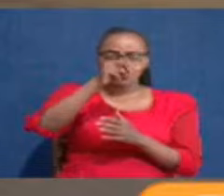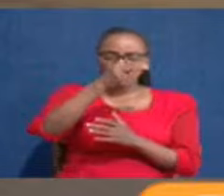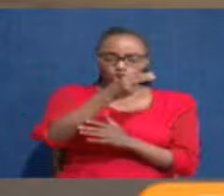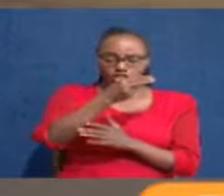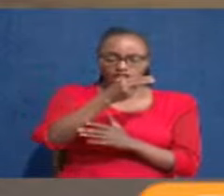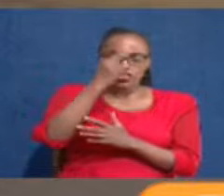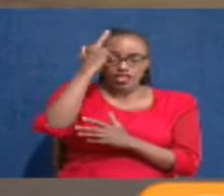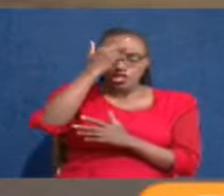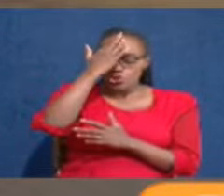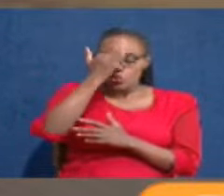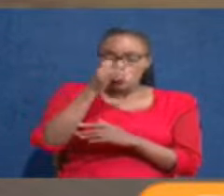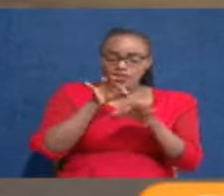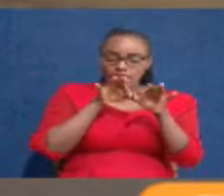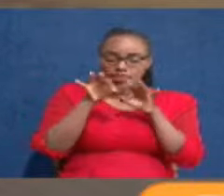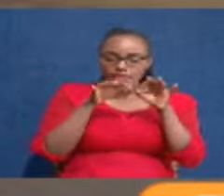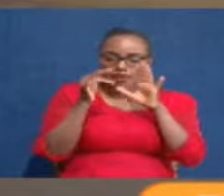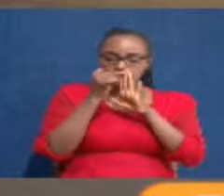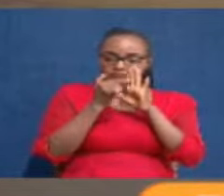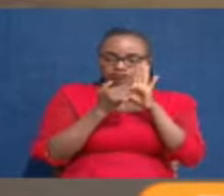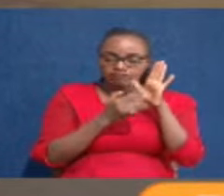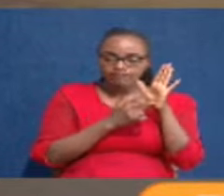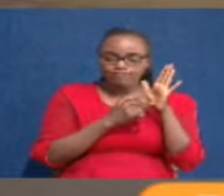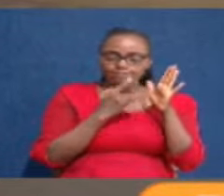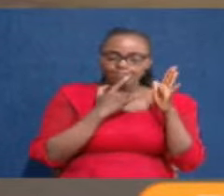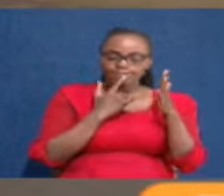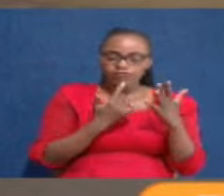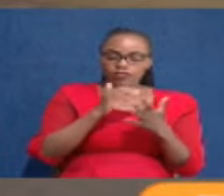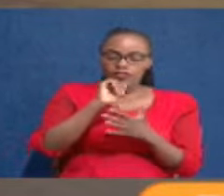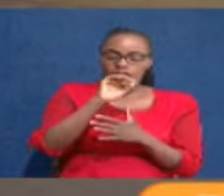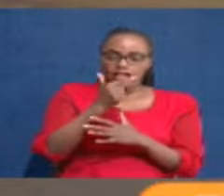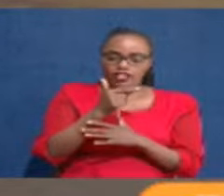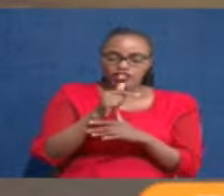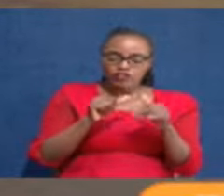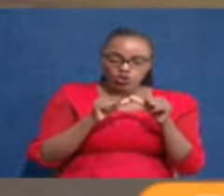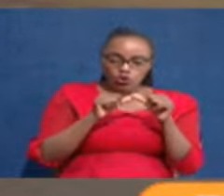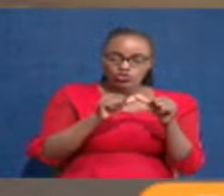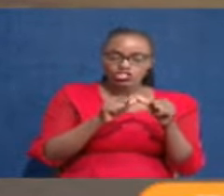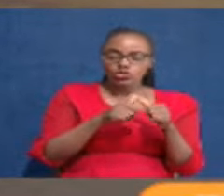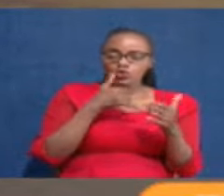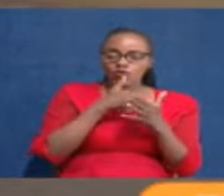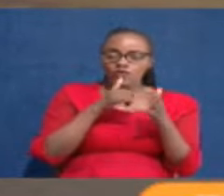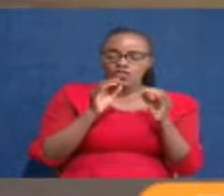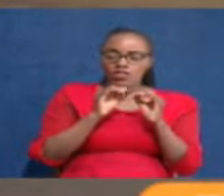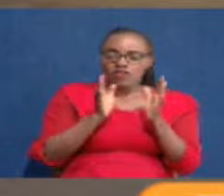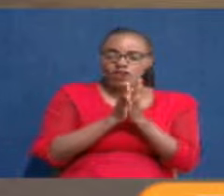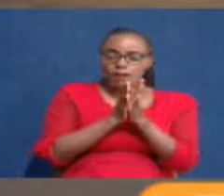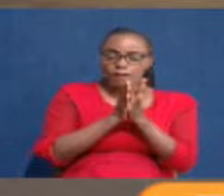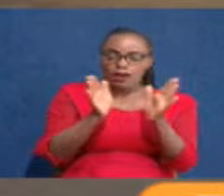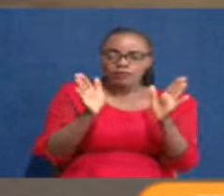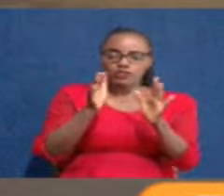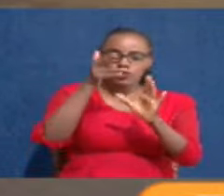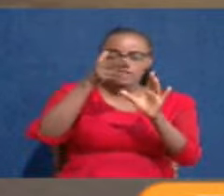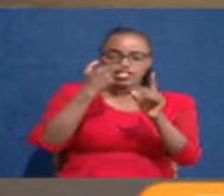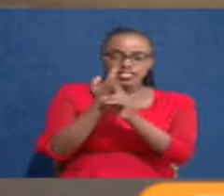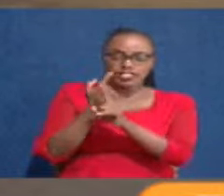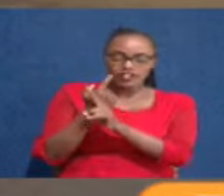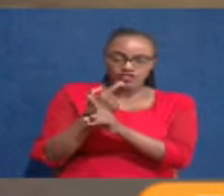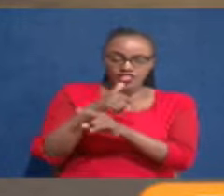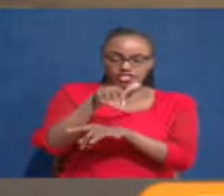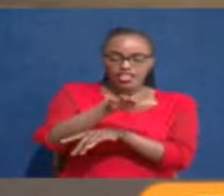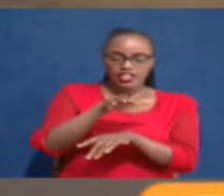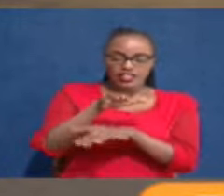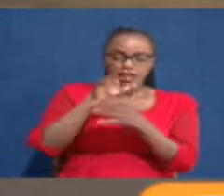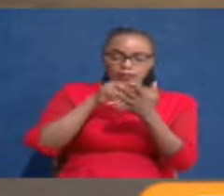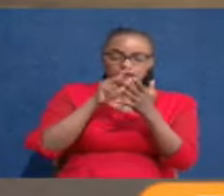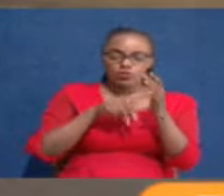reasons they gave was that the act in itself failed to consider views of the public on various sections. They did not